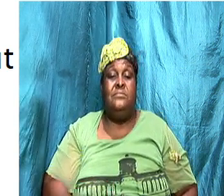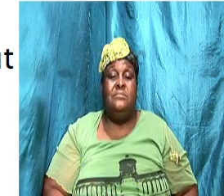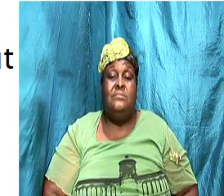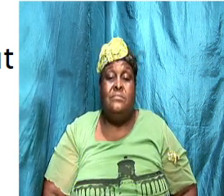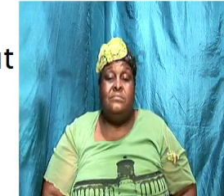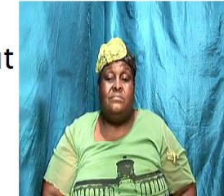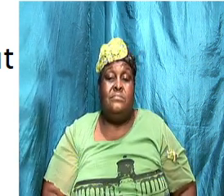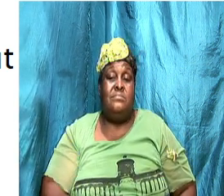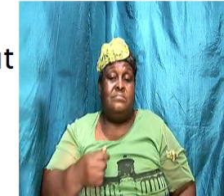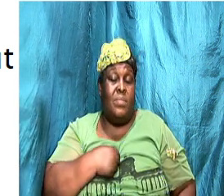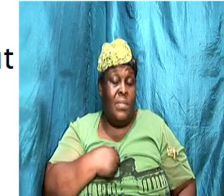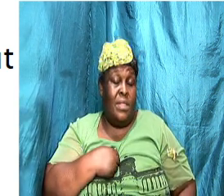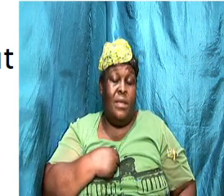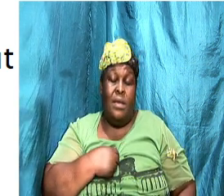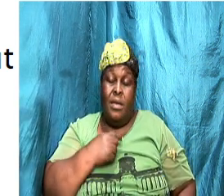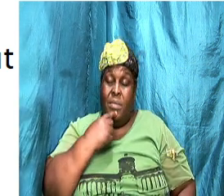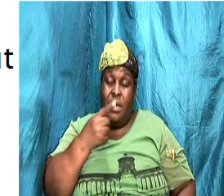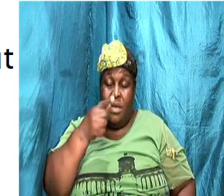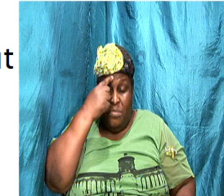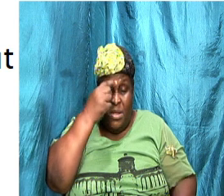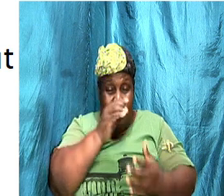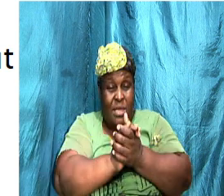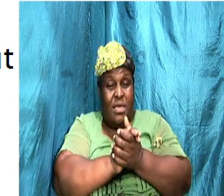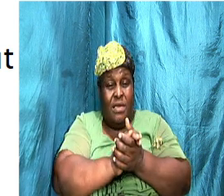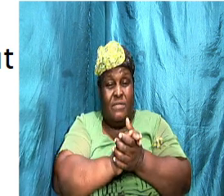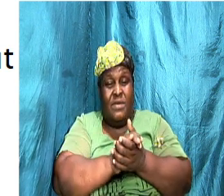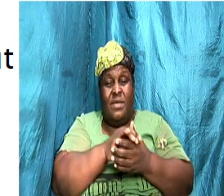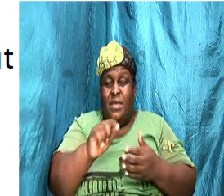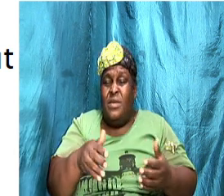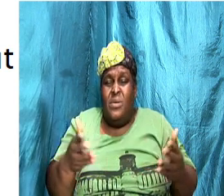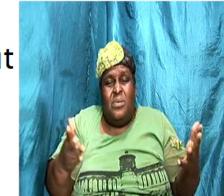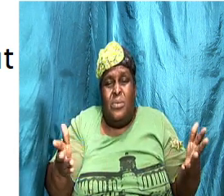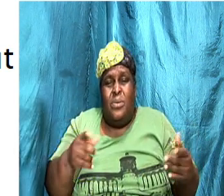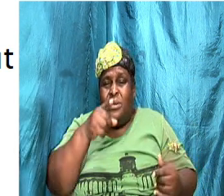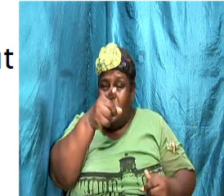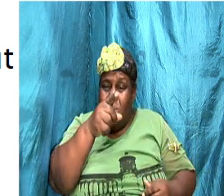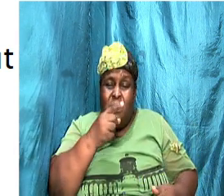am I to believe that this is what you are saying so give the feedback